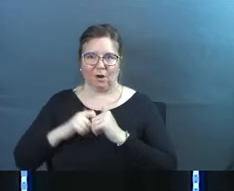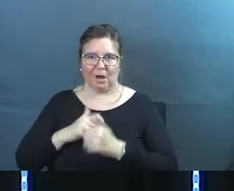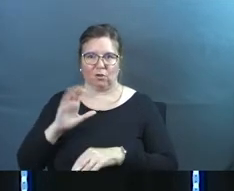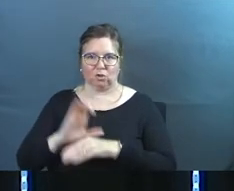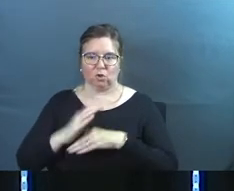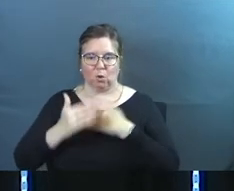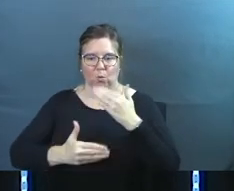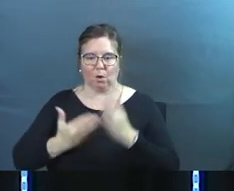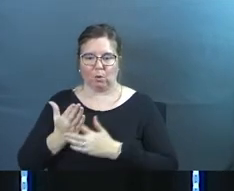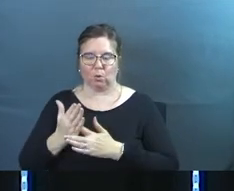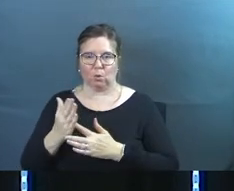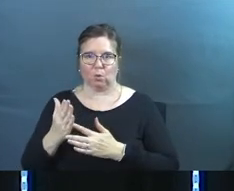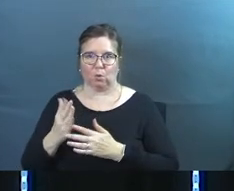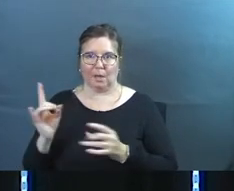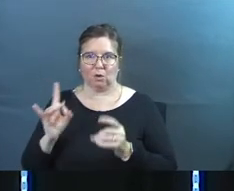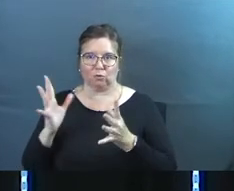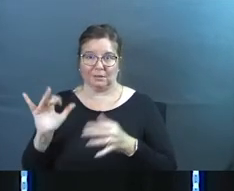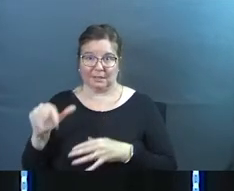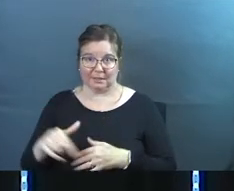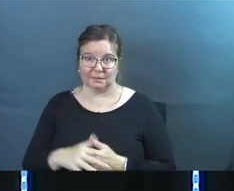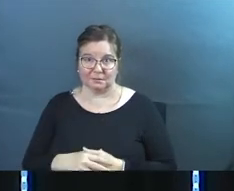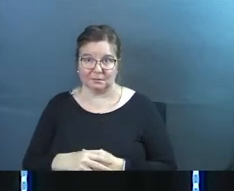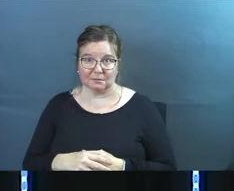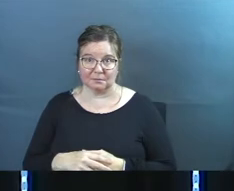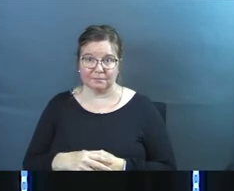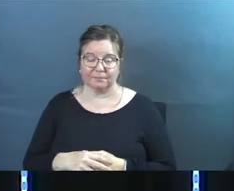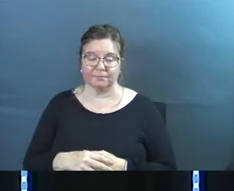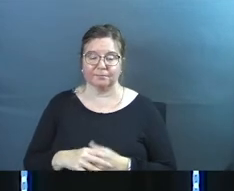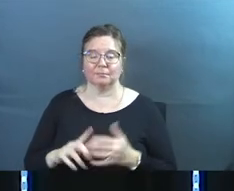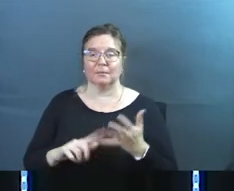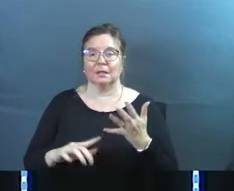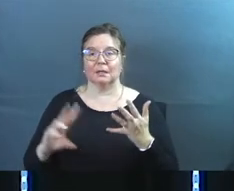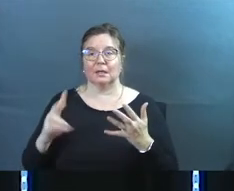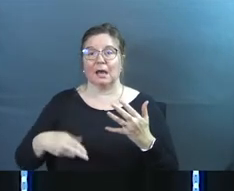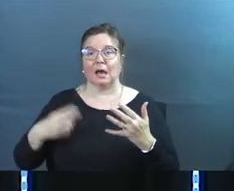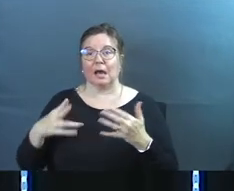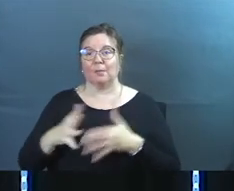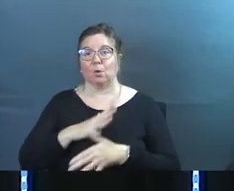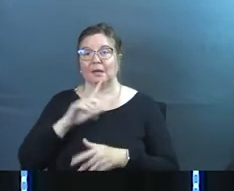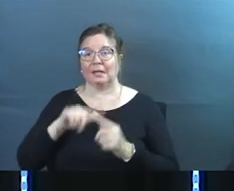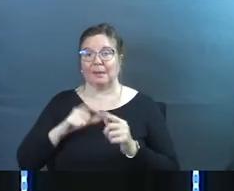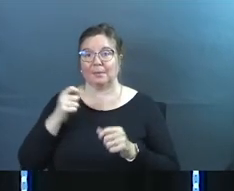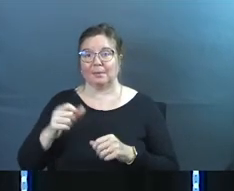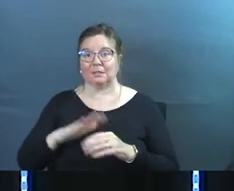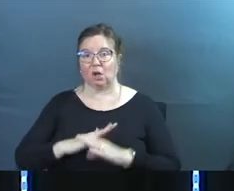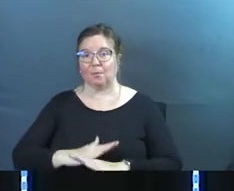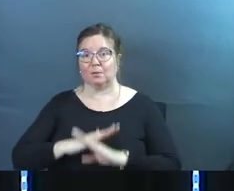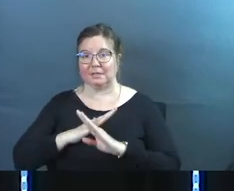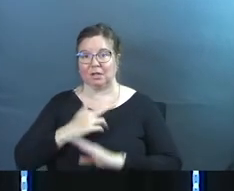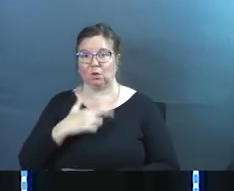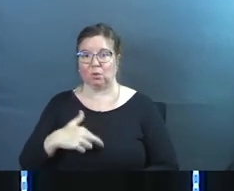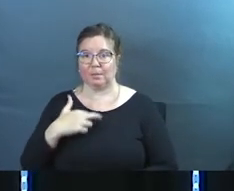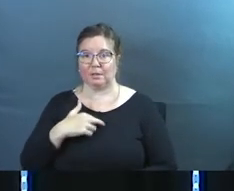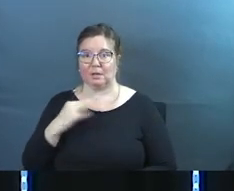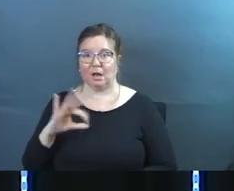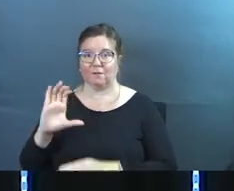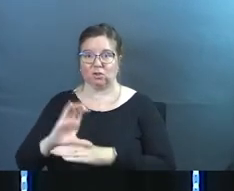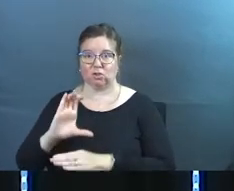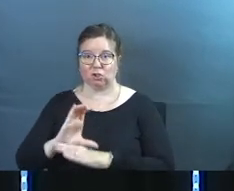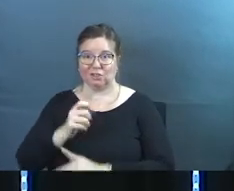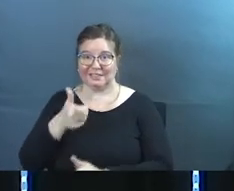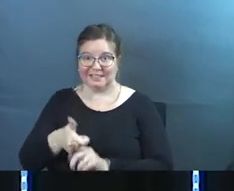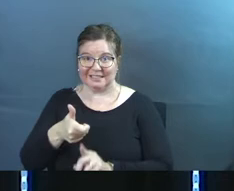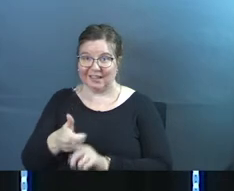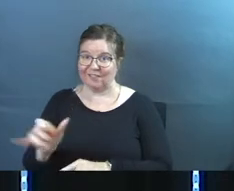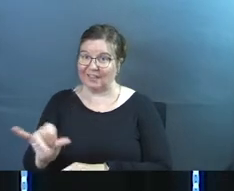how a church walks through a crisis like this number six high priority cannot be placed on protecting the reputation of the church